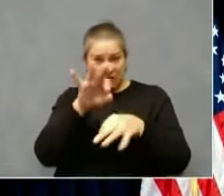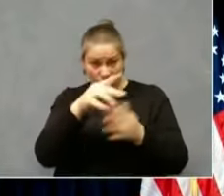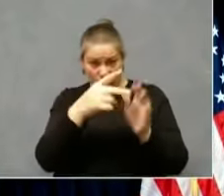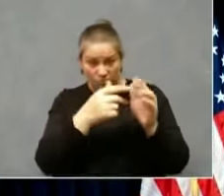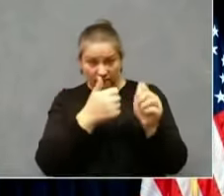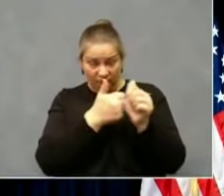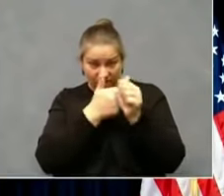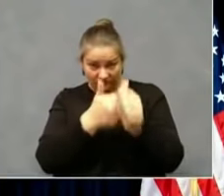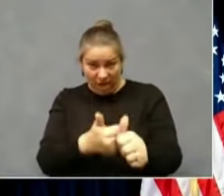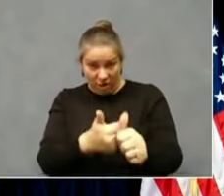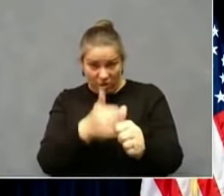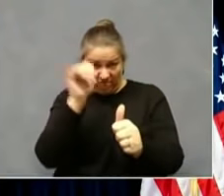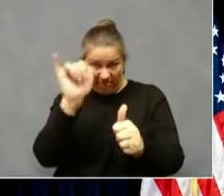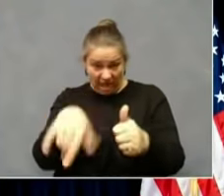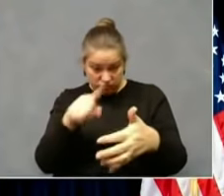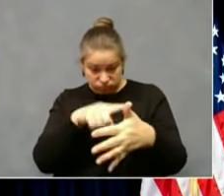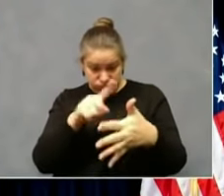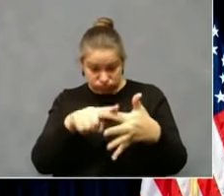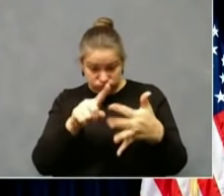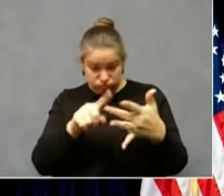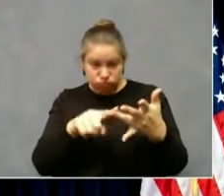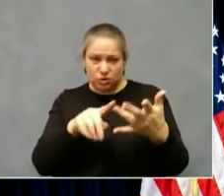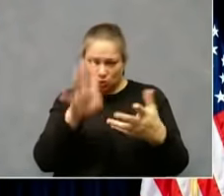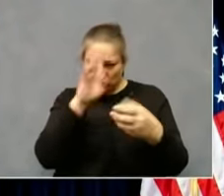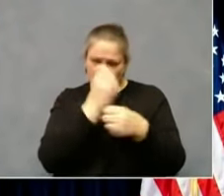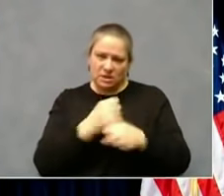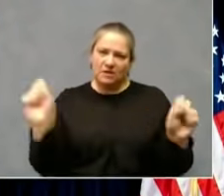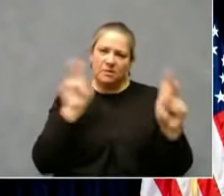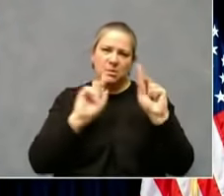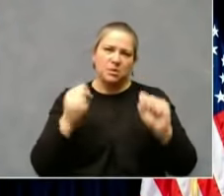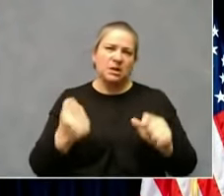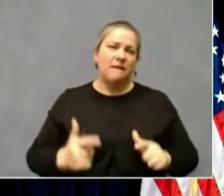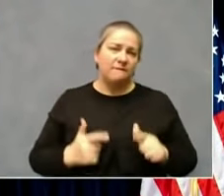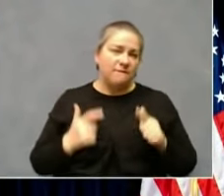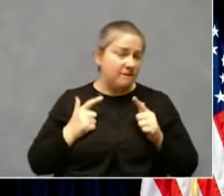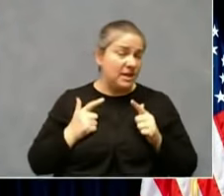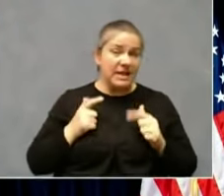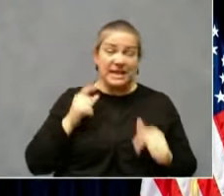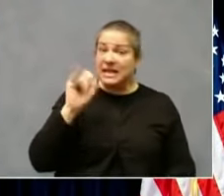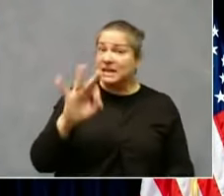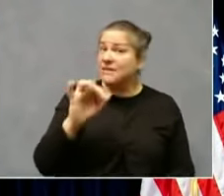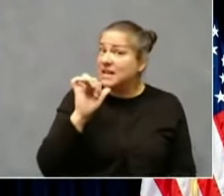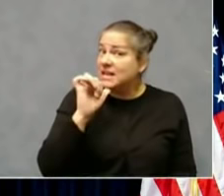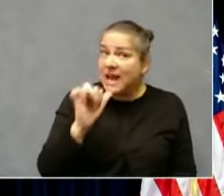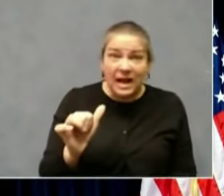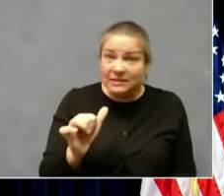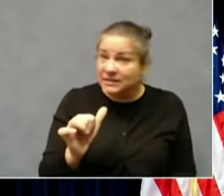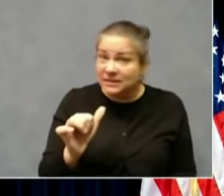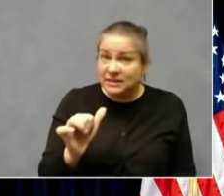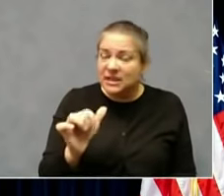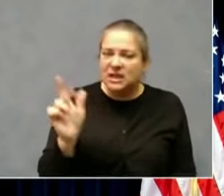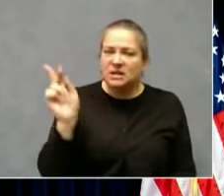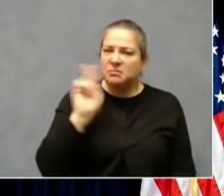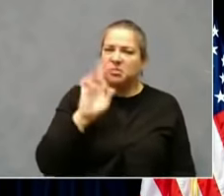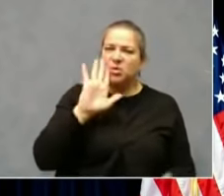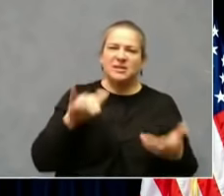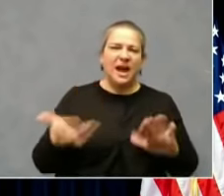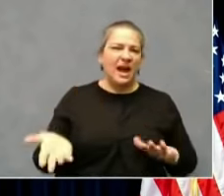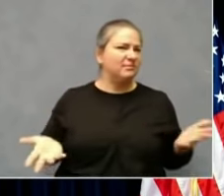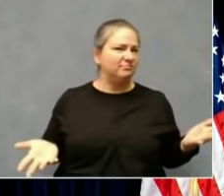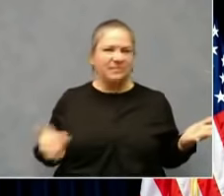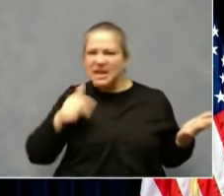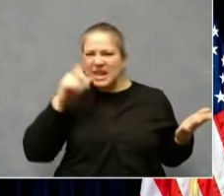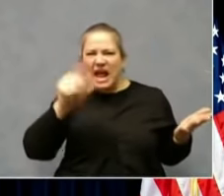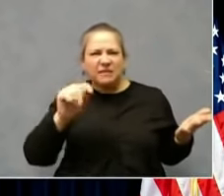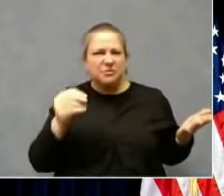save a lot of lives. And if we don't, more people will die than have to. That's why we're doing what it takes